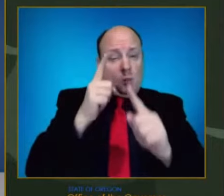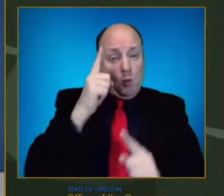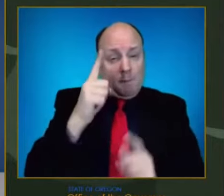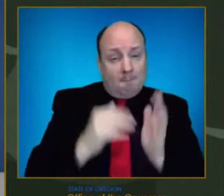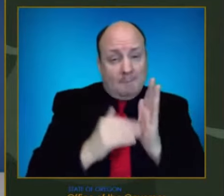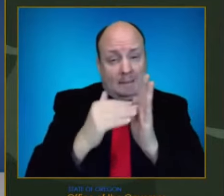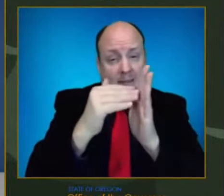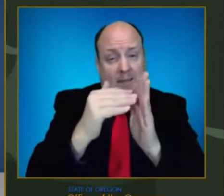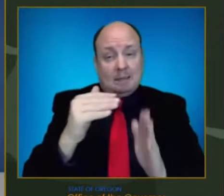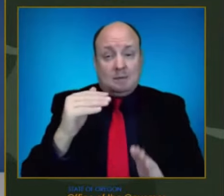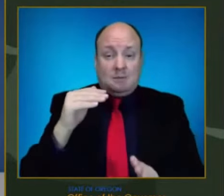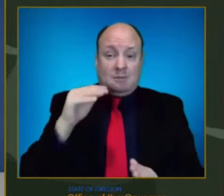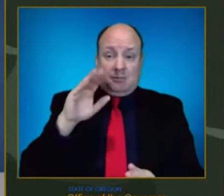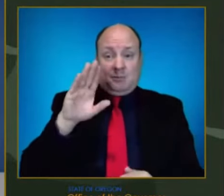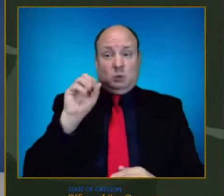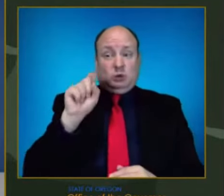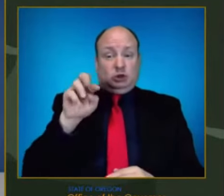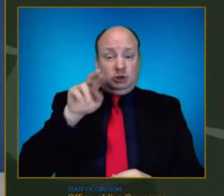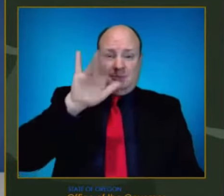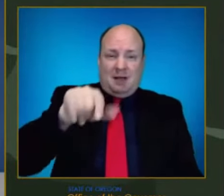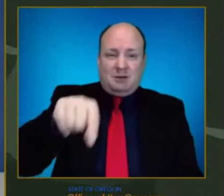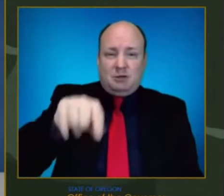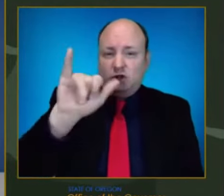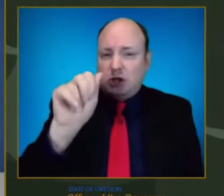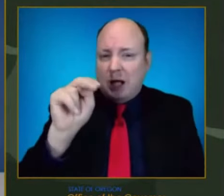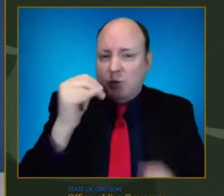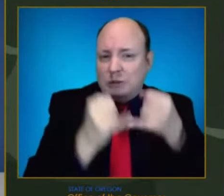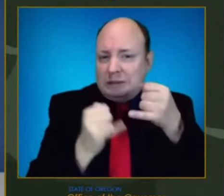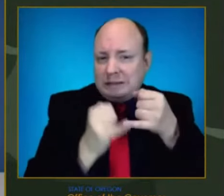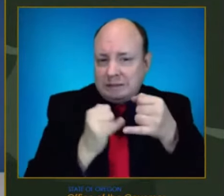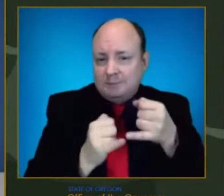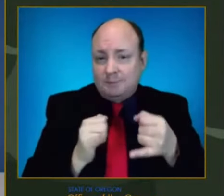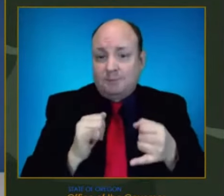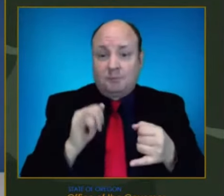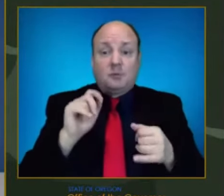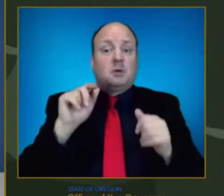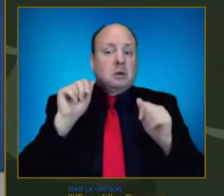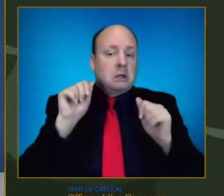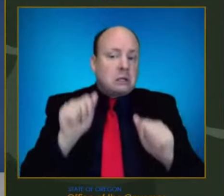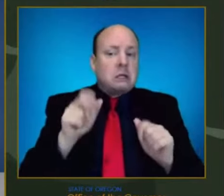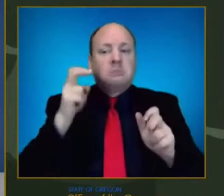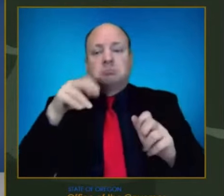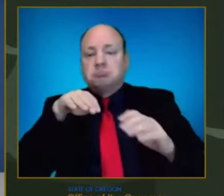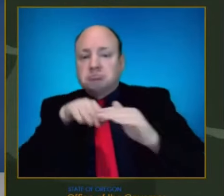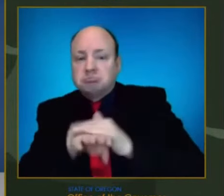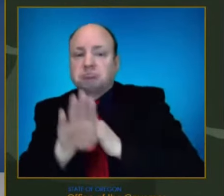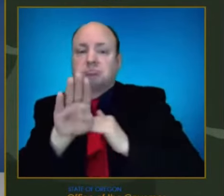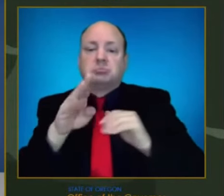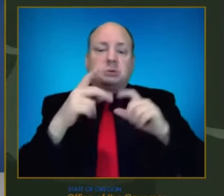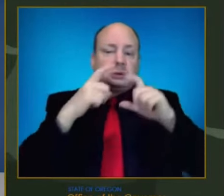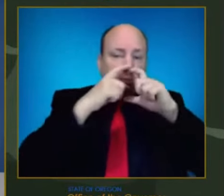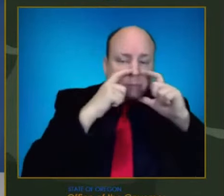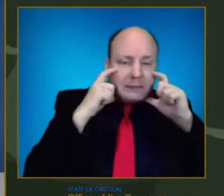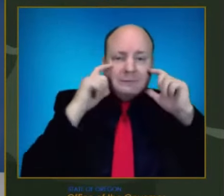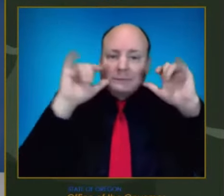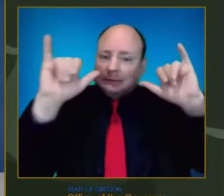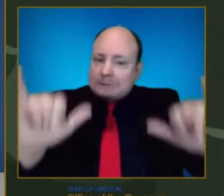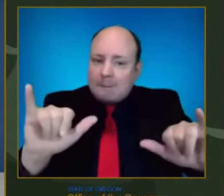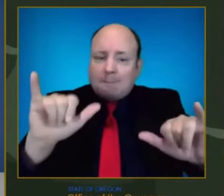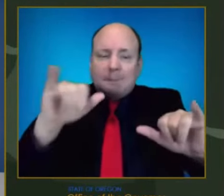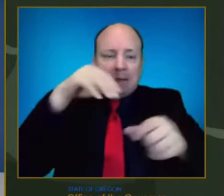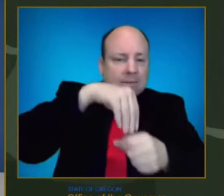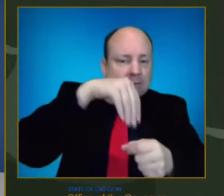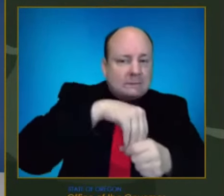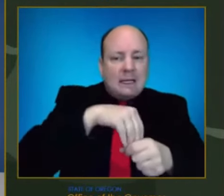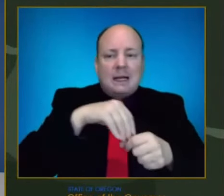you're eligible, no matter your age. Wear a mask when you're indoors in public. And keep your indoor gathering small. To find out where